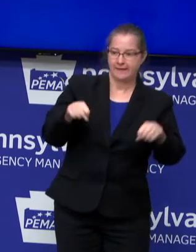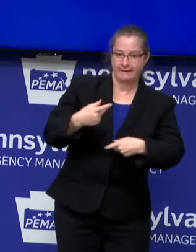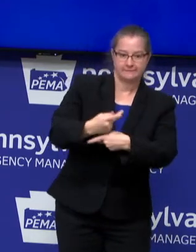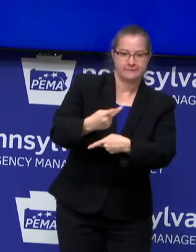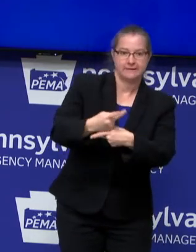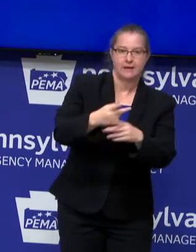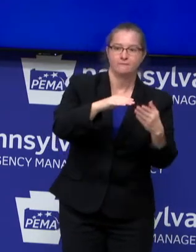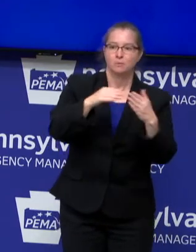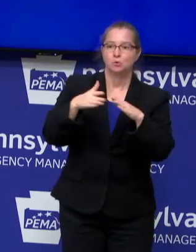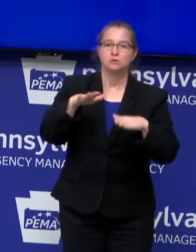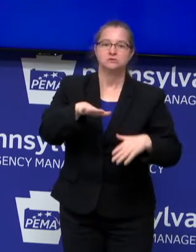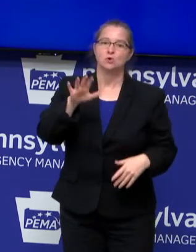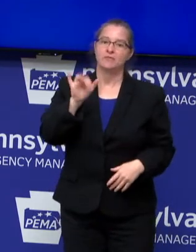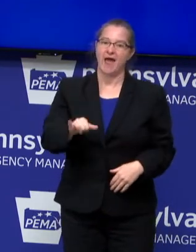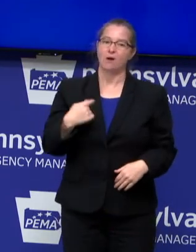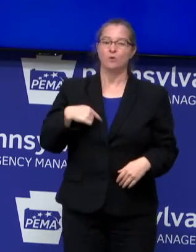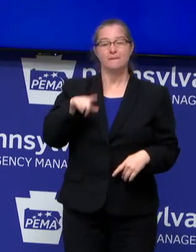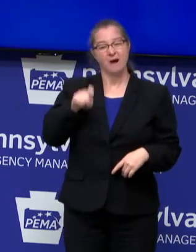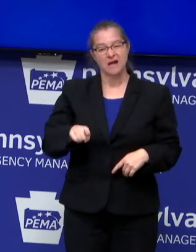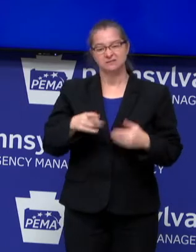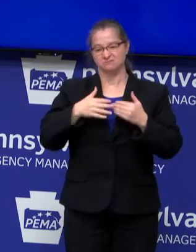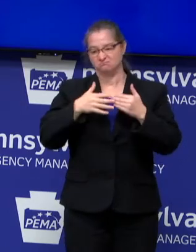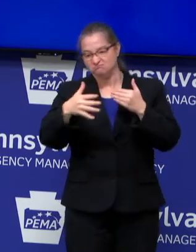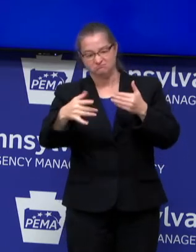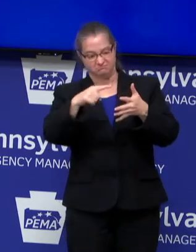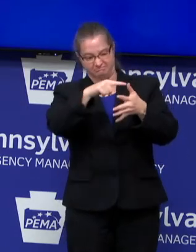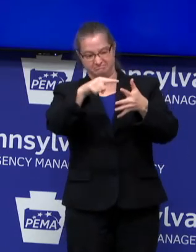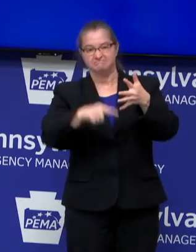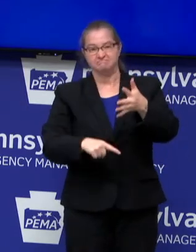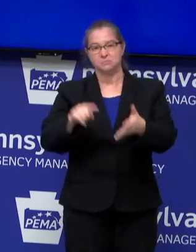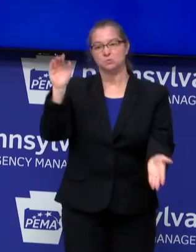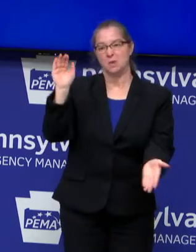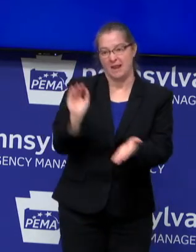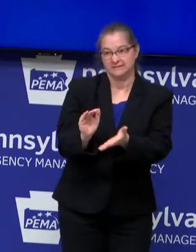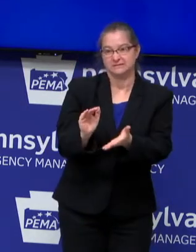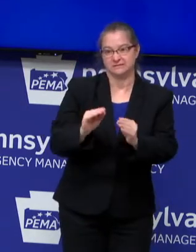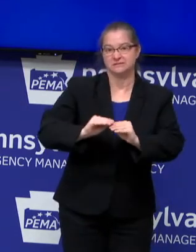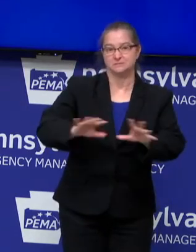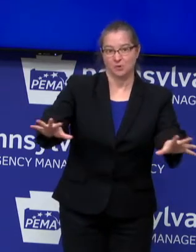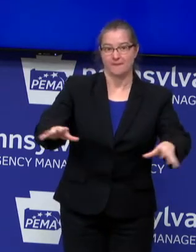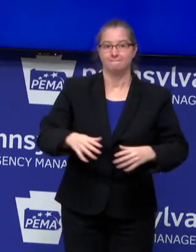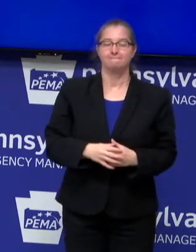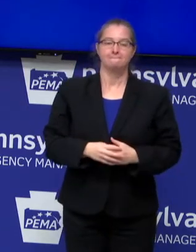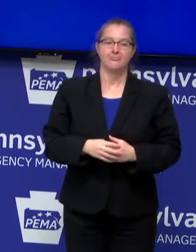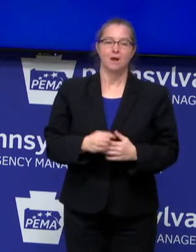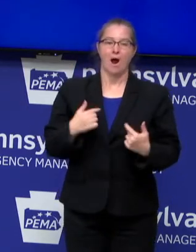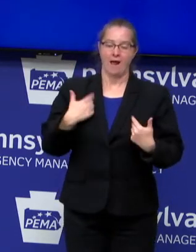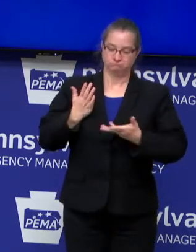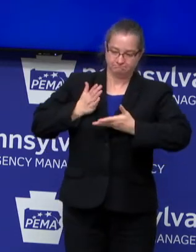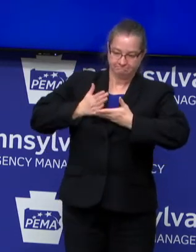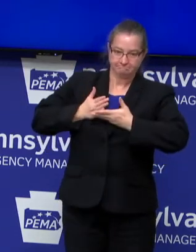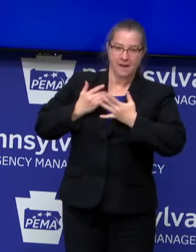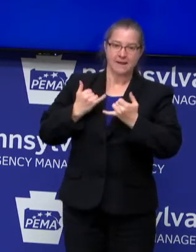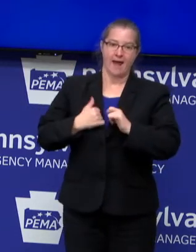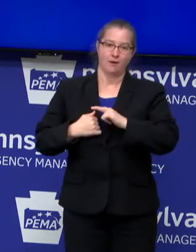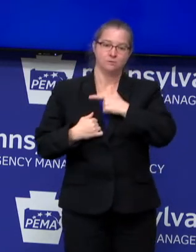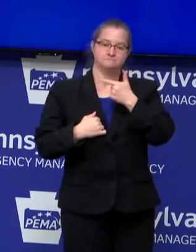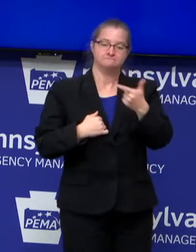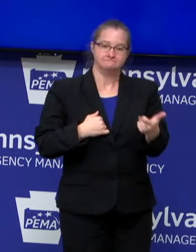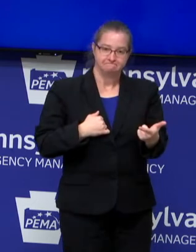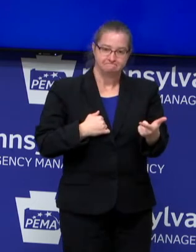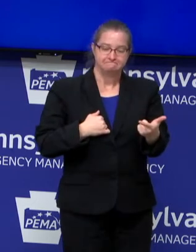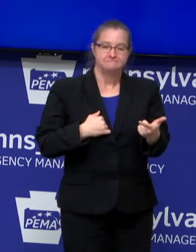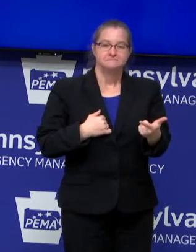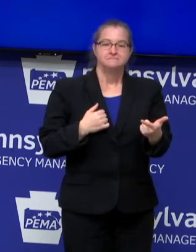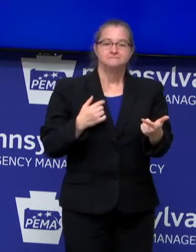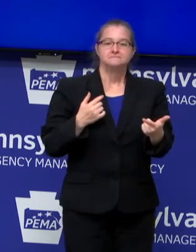That's where these upstream mitigation efforts, um, can play a pivotal role. So I'll pull up there. I want to pass it along here, pass the